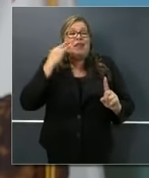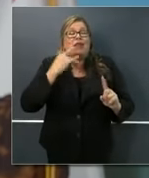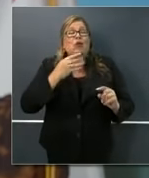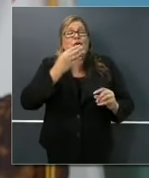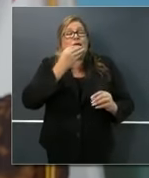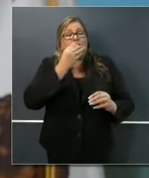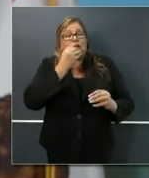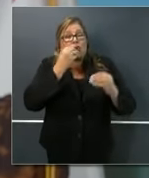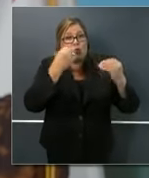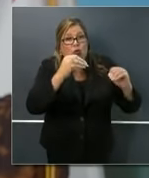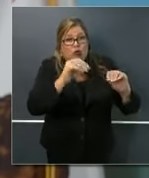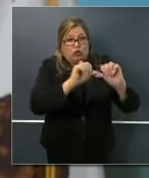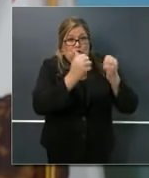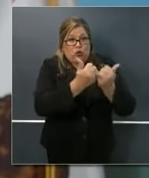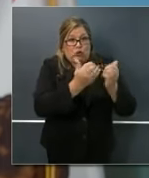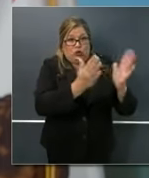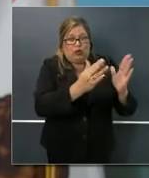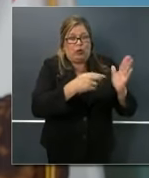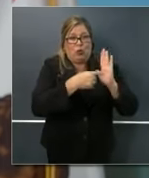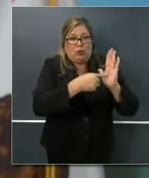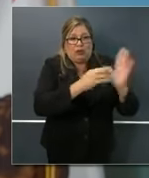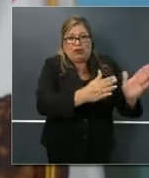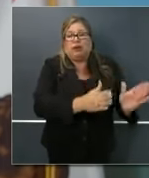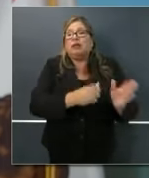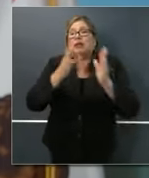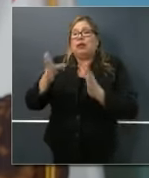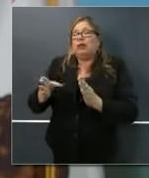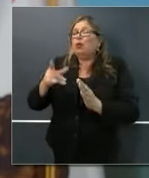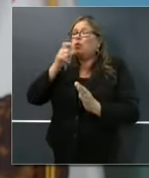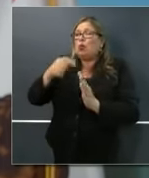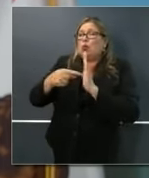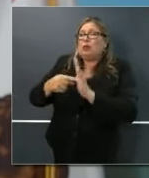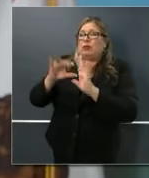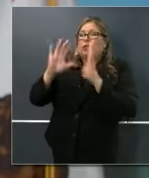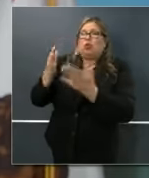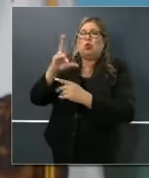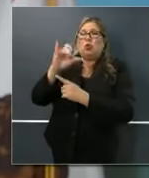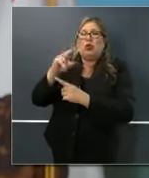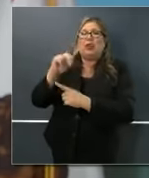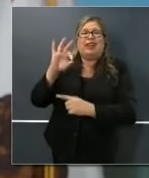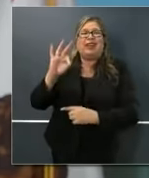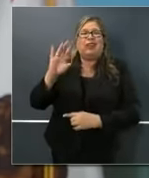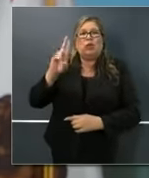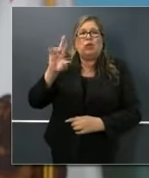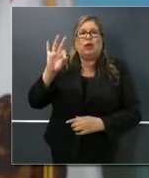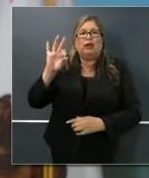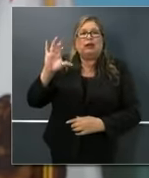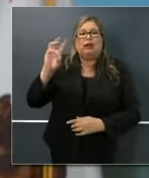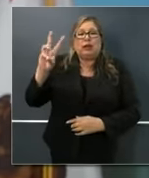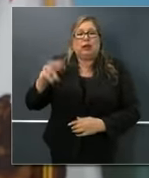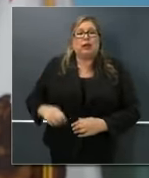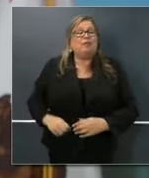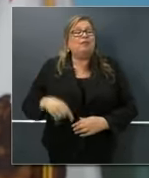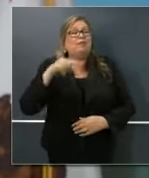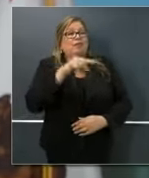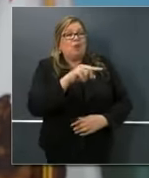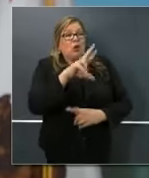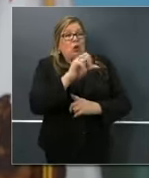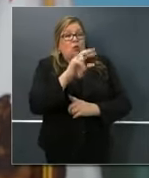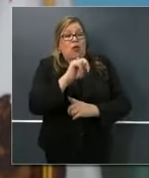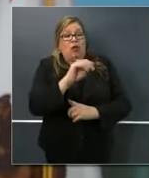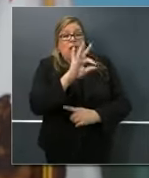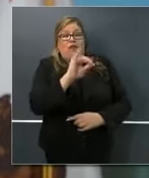and representing UFCW, and that is Ron Fong and John